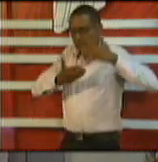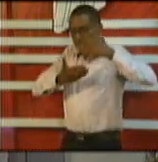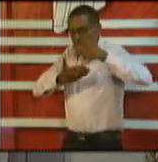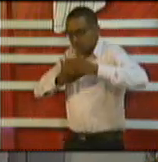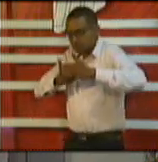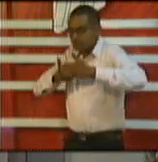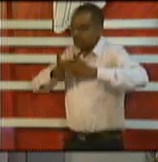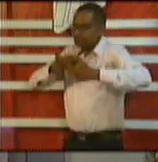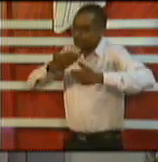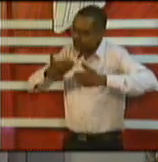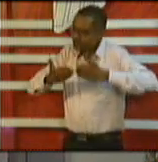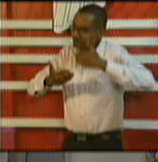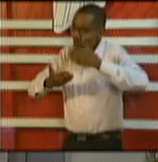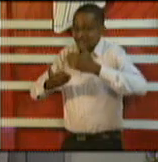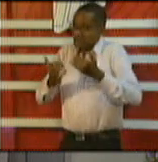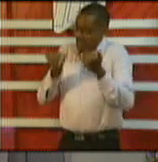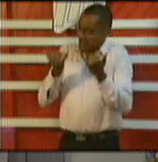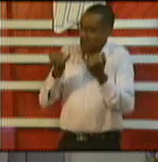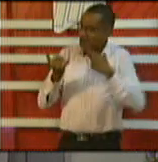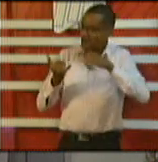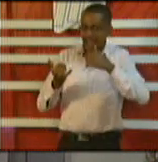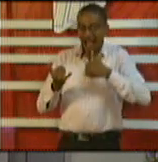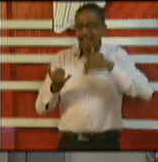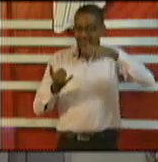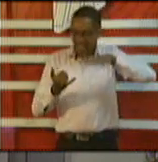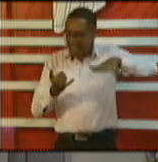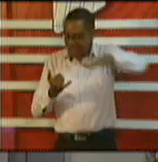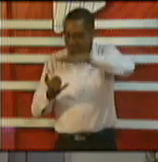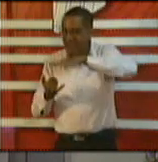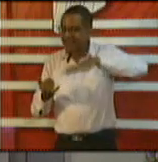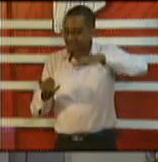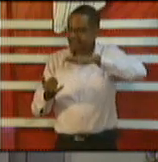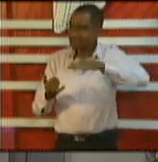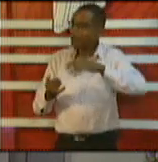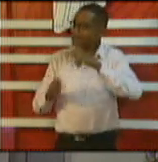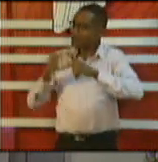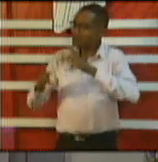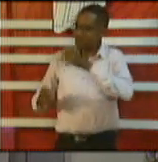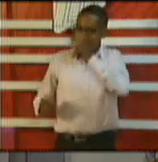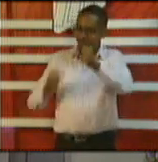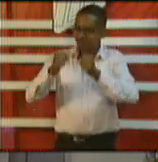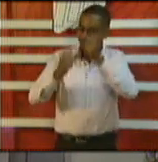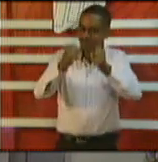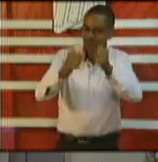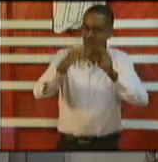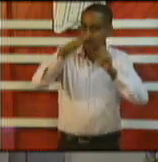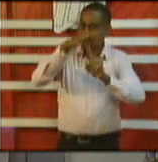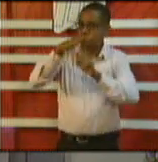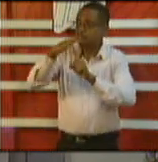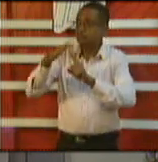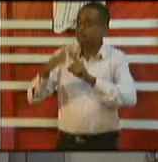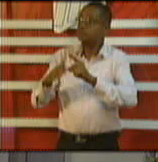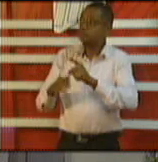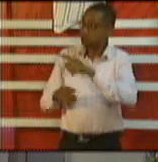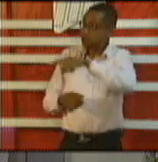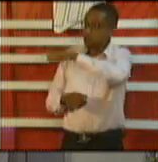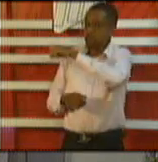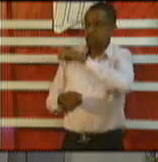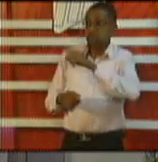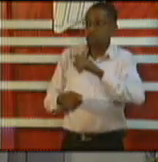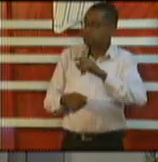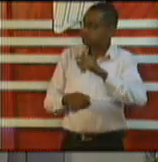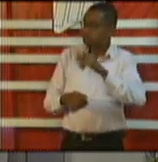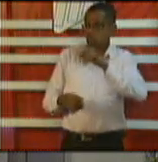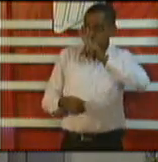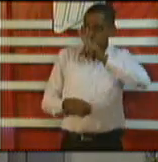have the capacity at the flick of a switch to quarantine over 295 persons on land so I hope that